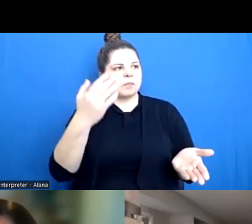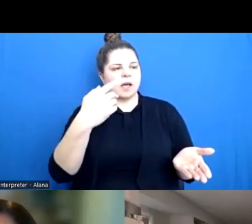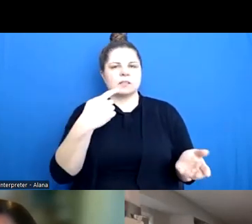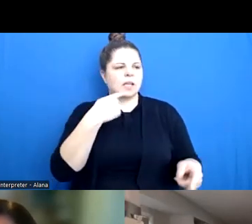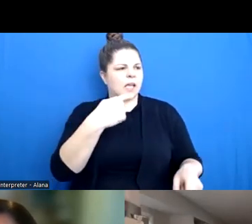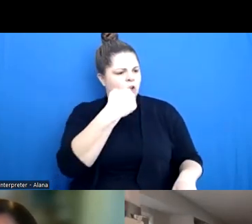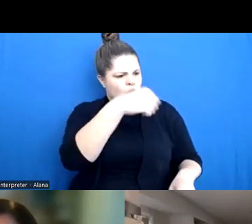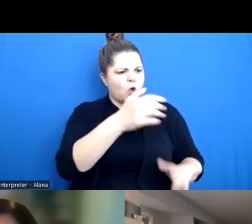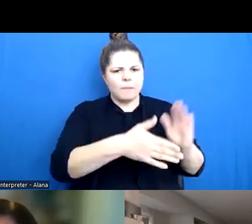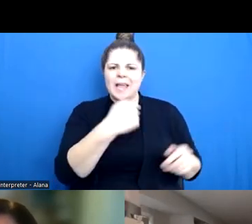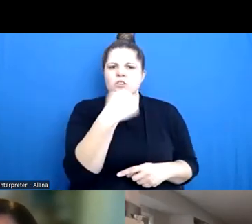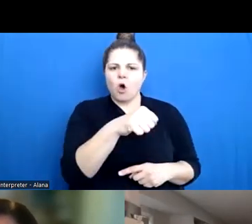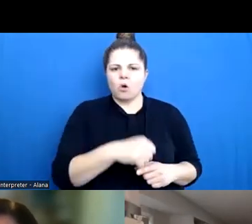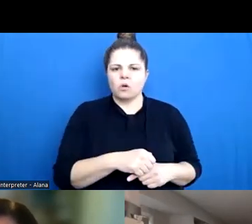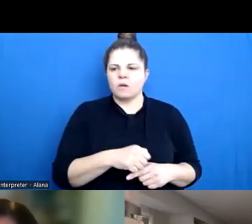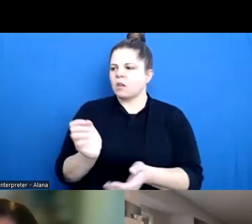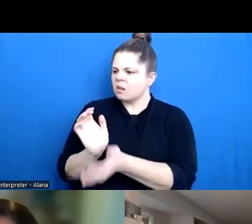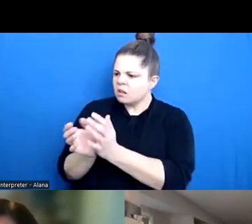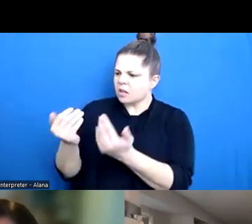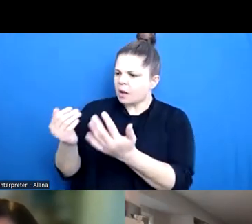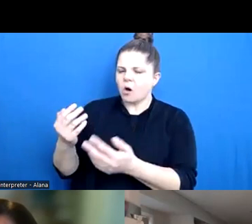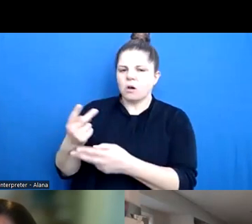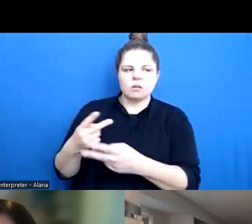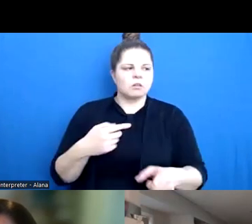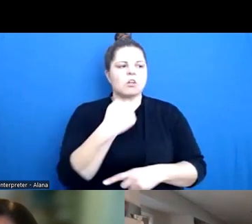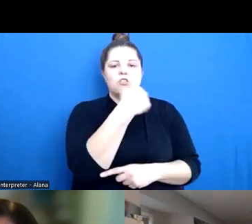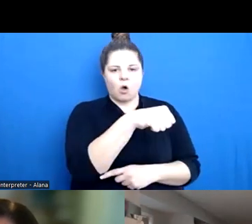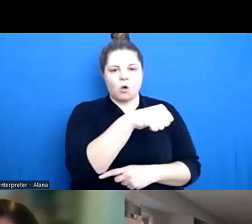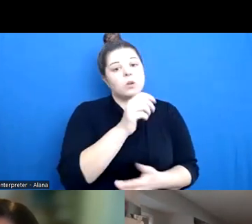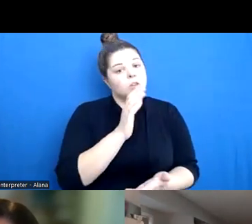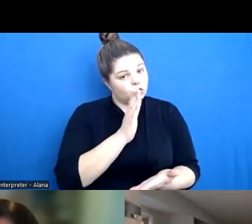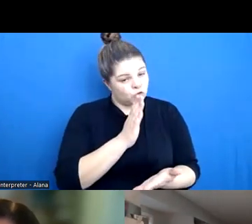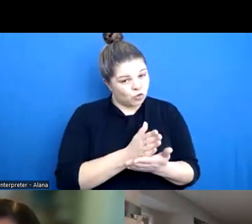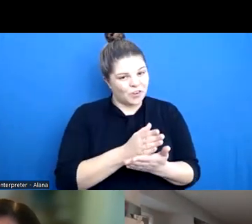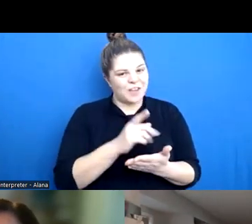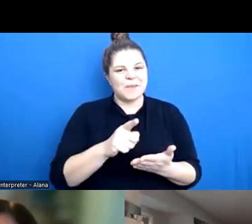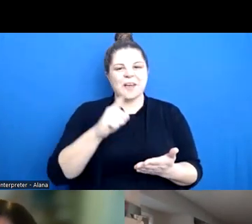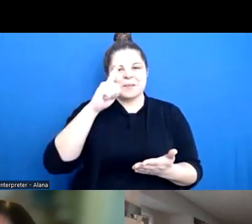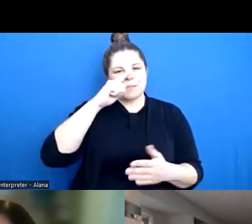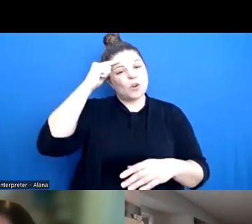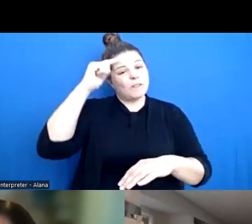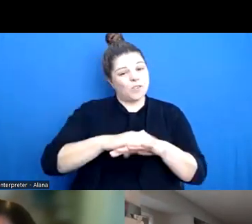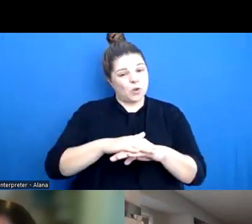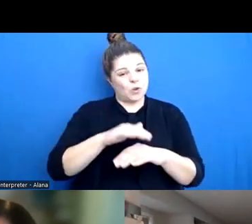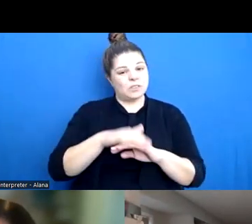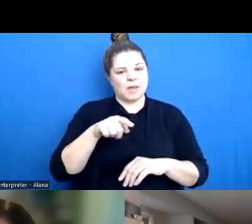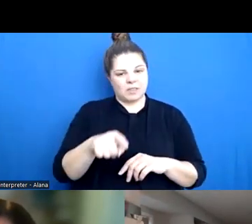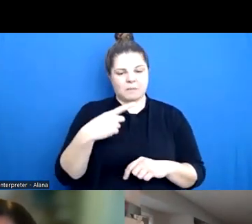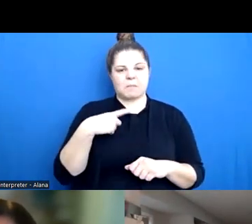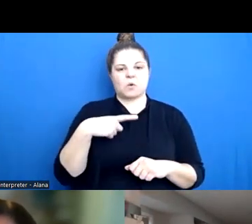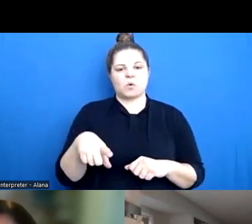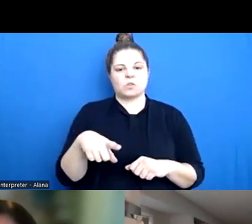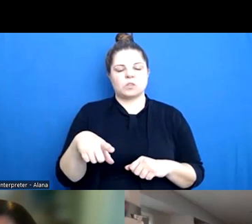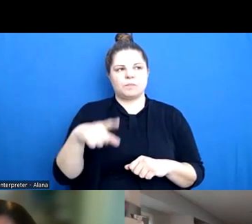someone out for sex and they say no, that's what they mean. But I think that the misunderstanding existed in that people